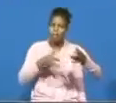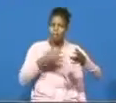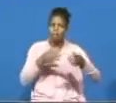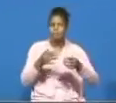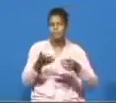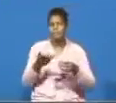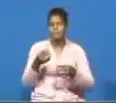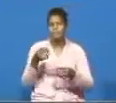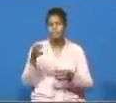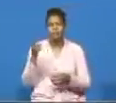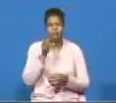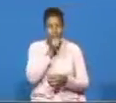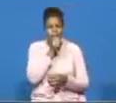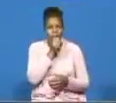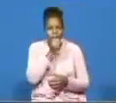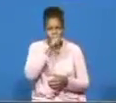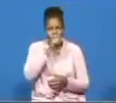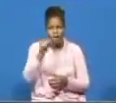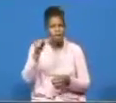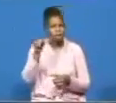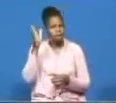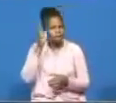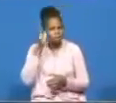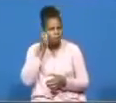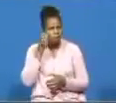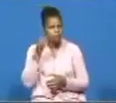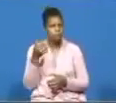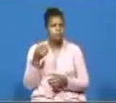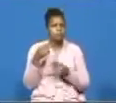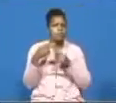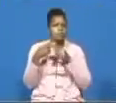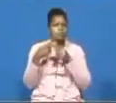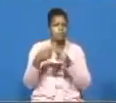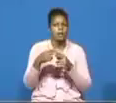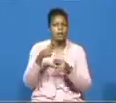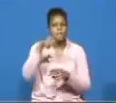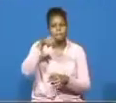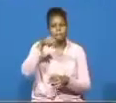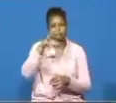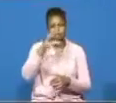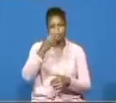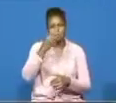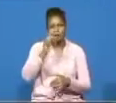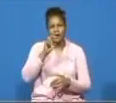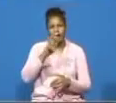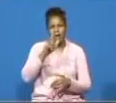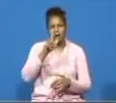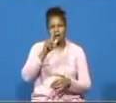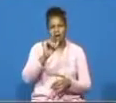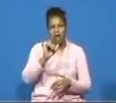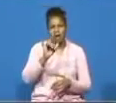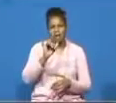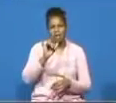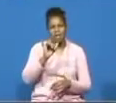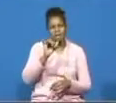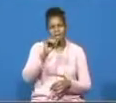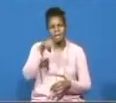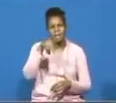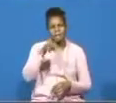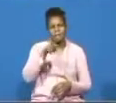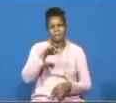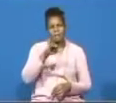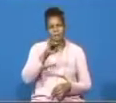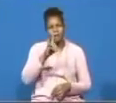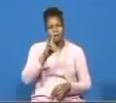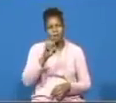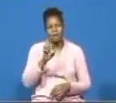little boy it was an old song then and it was by charlie pride charlie pride said if you can see and if